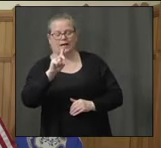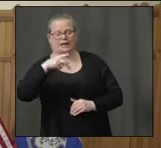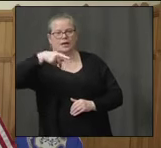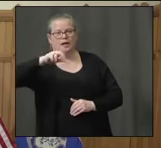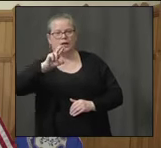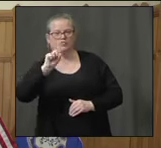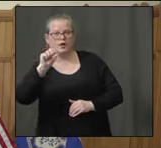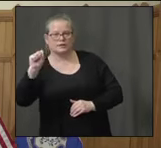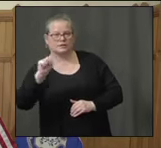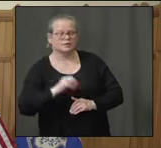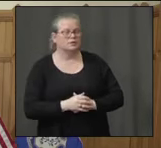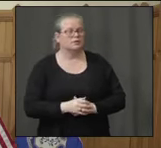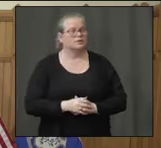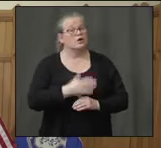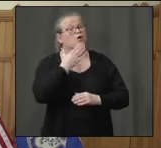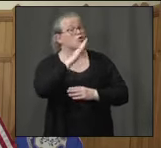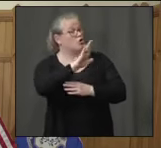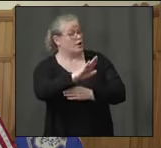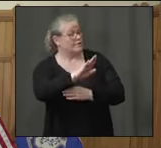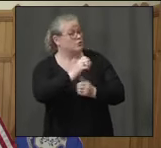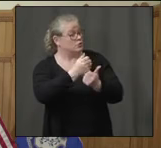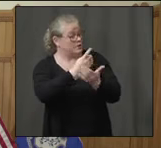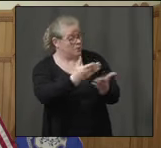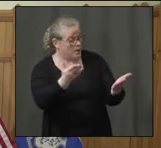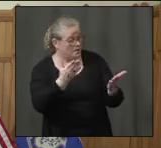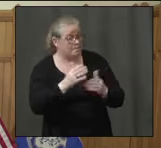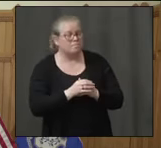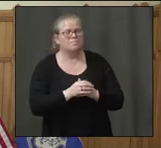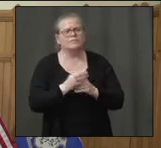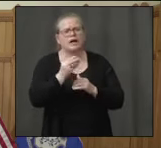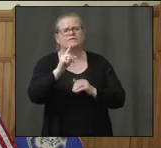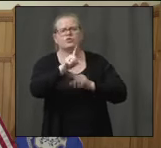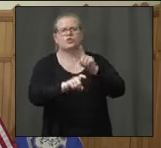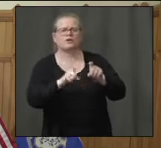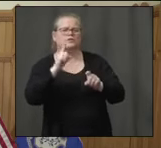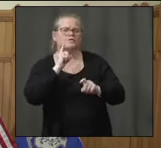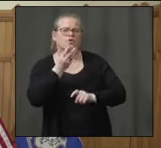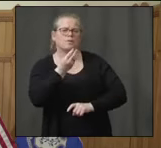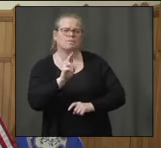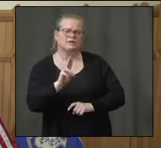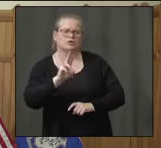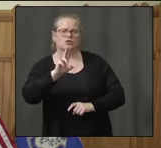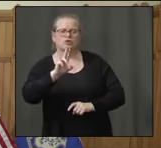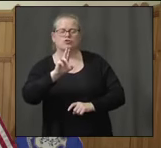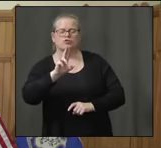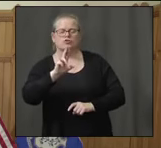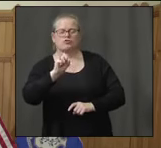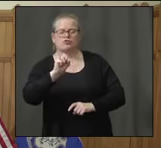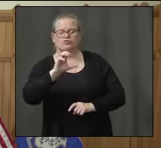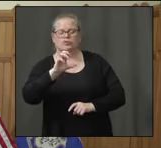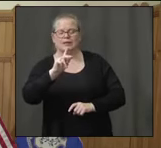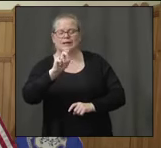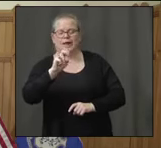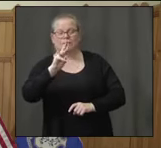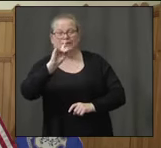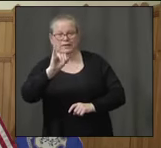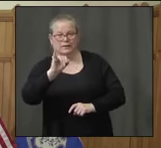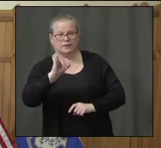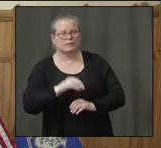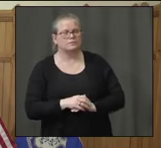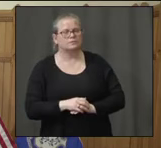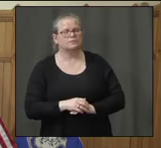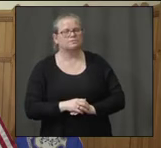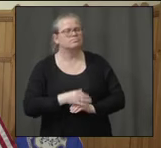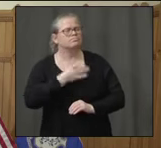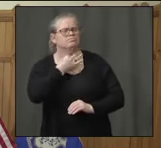Good afternoon, everyone. I had a couple of questions for Mr. Roszkowski. Sir, I was wondering, you're talking